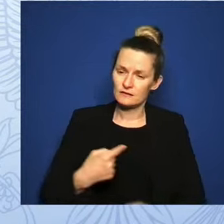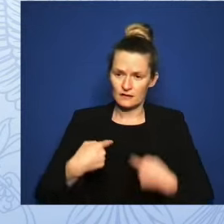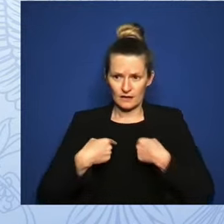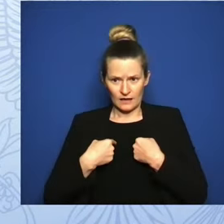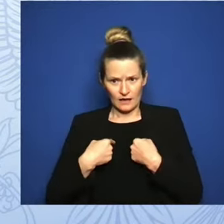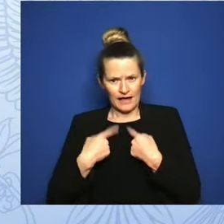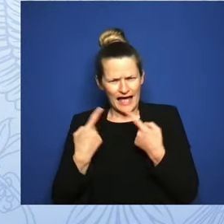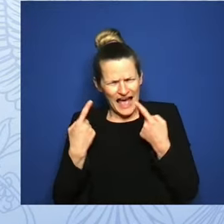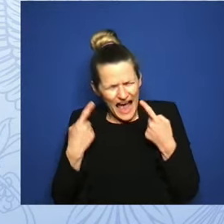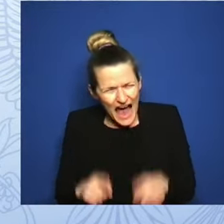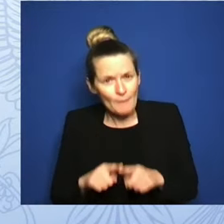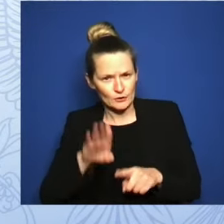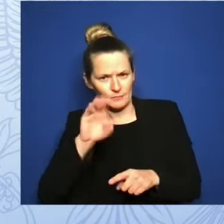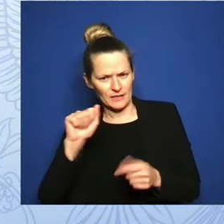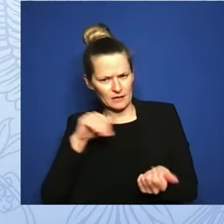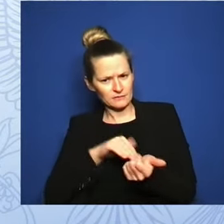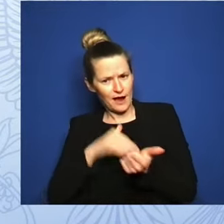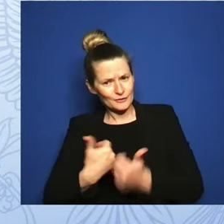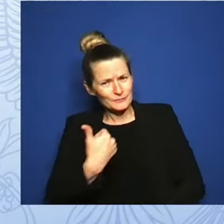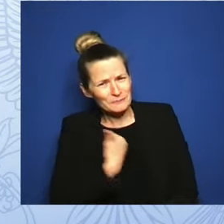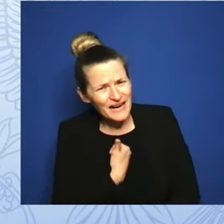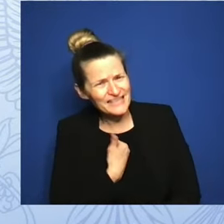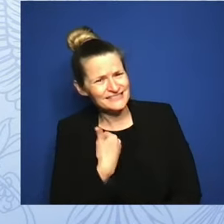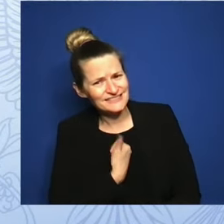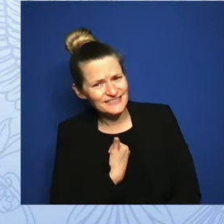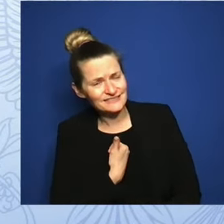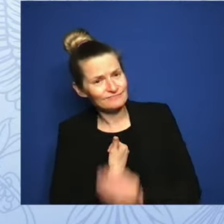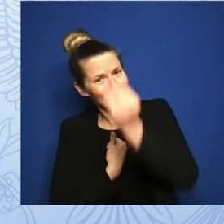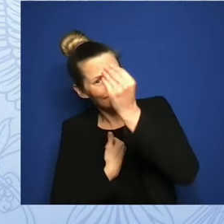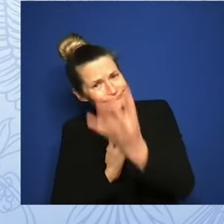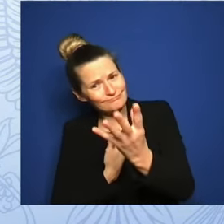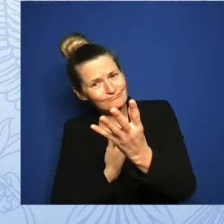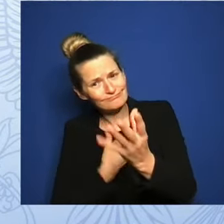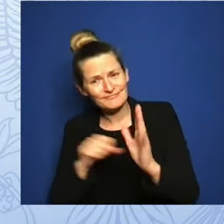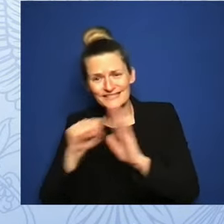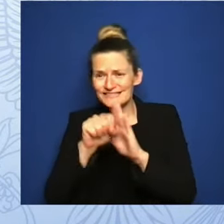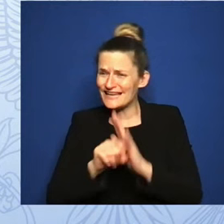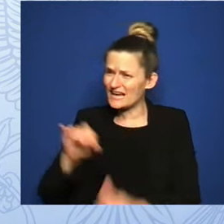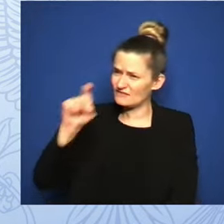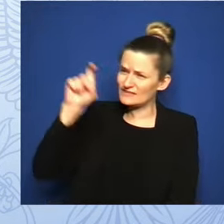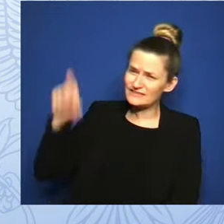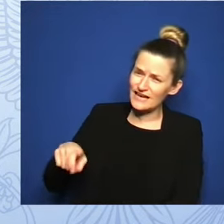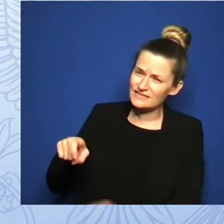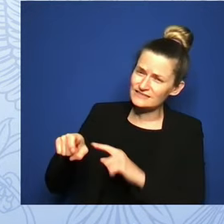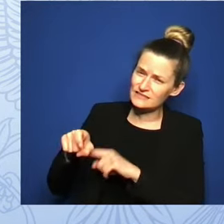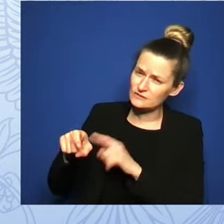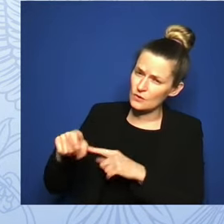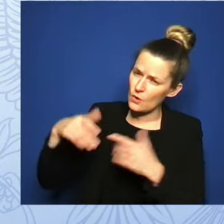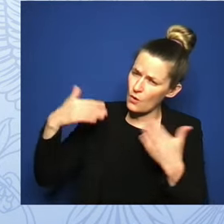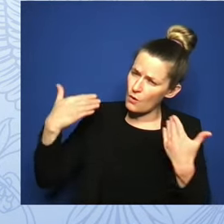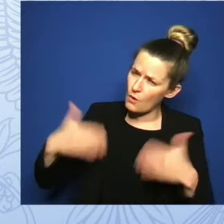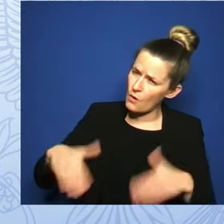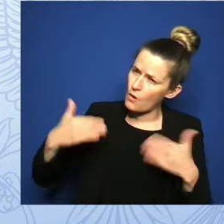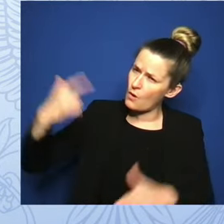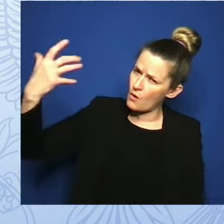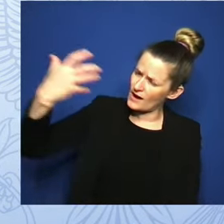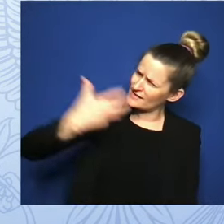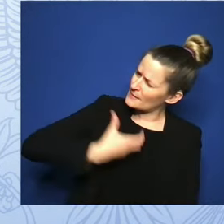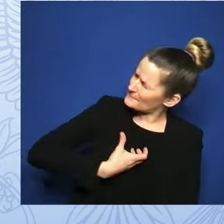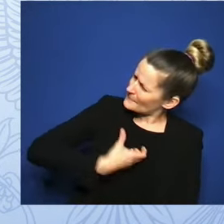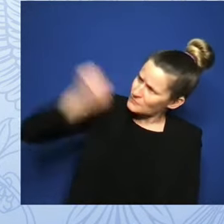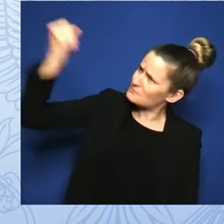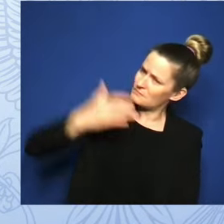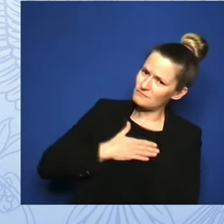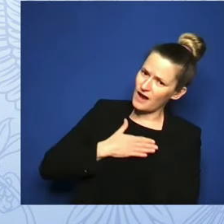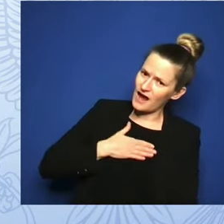the state of Texas has completely stripped me of my own reproductive rights, but it has also disassembled